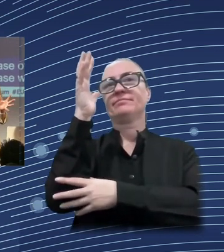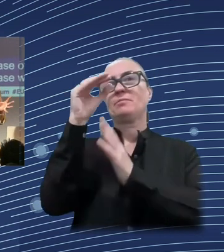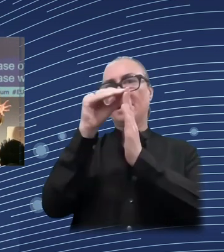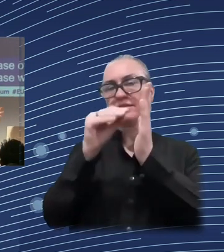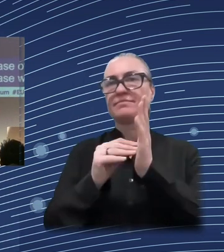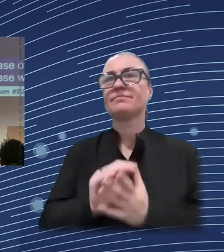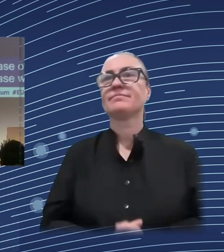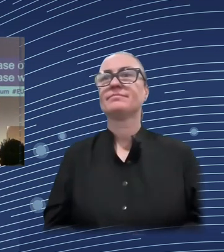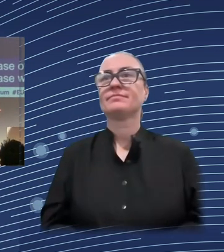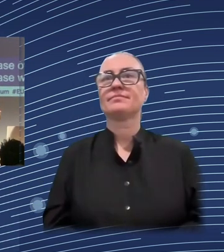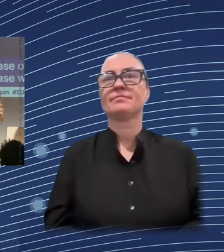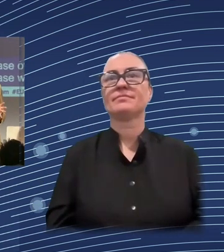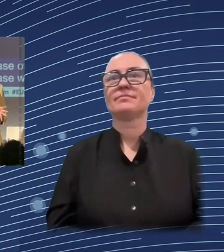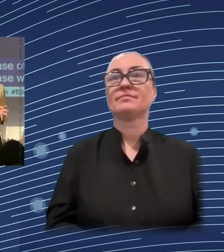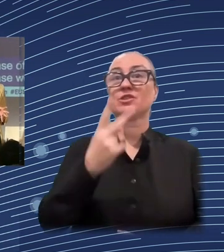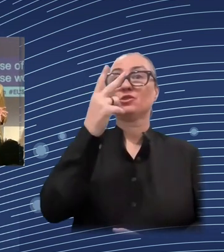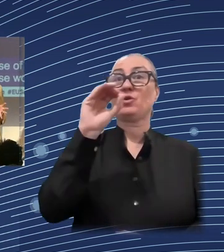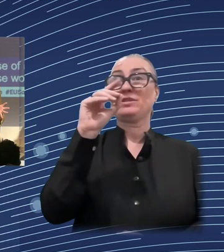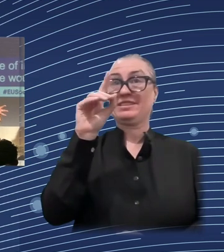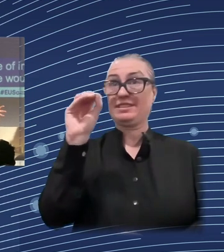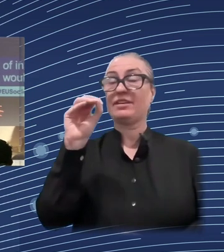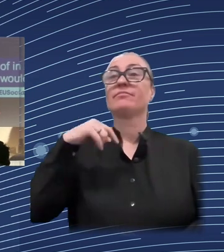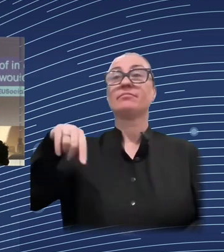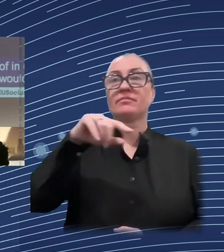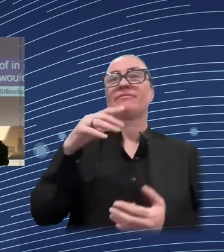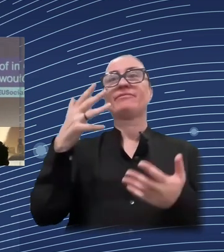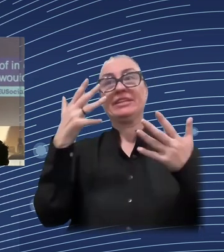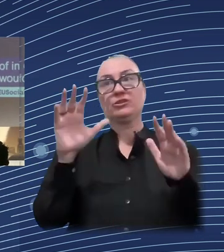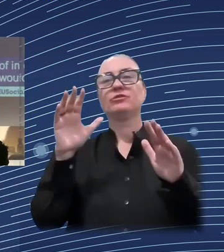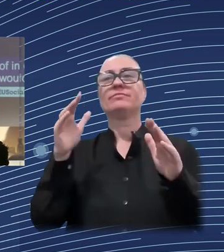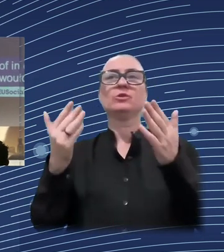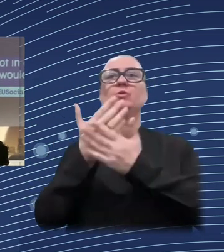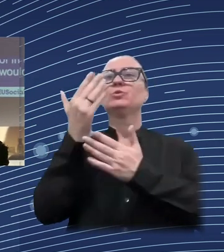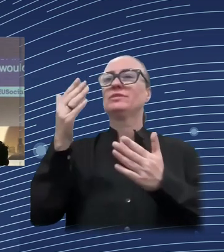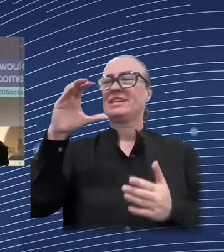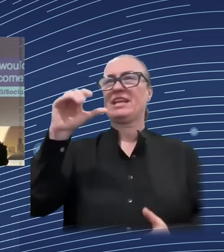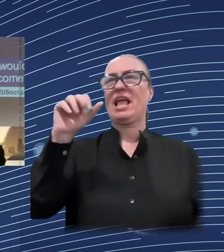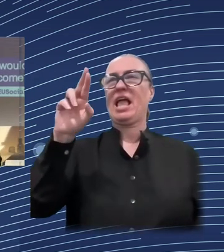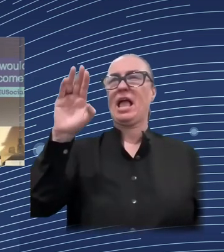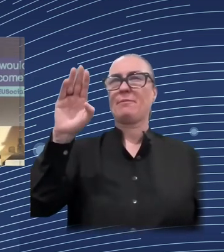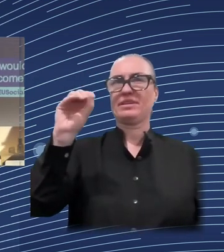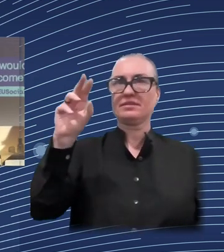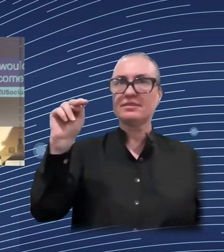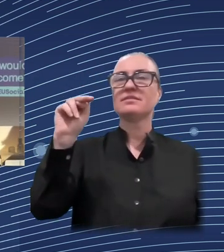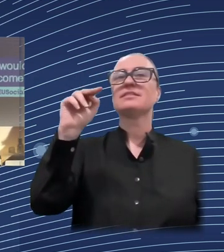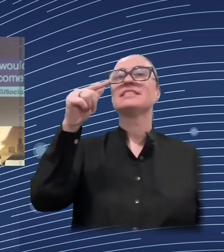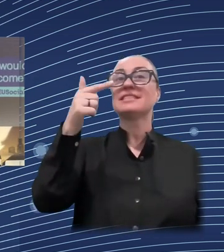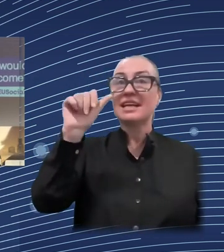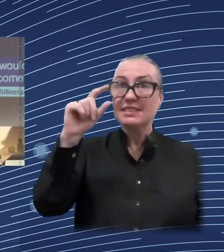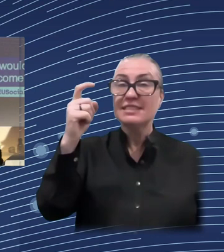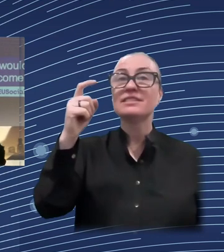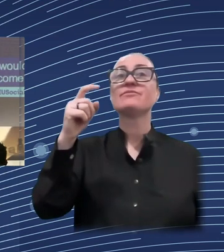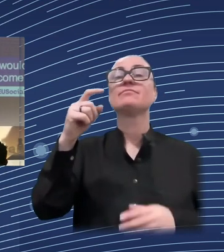options, if you like, to compensate the lowest income households for that increase. And this is